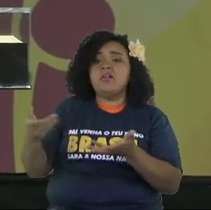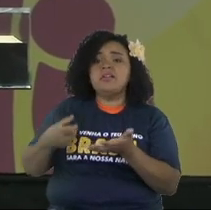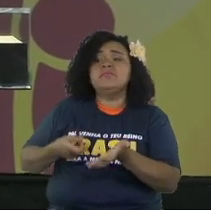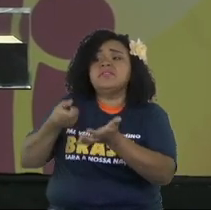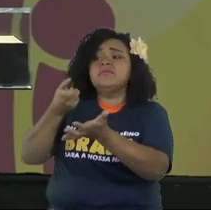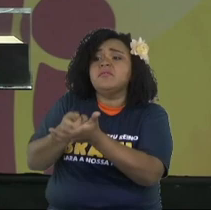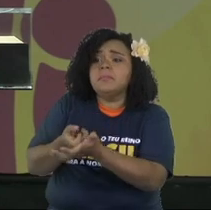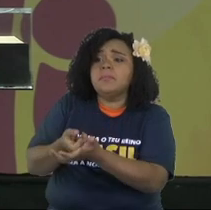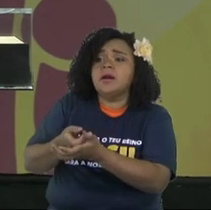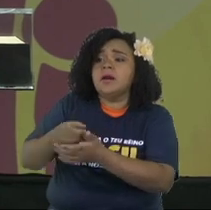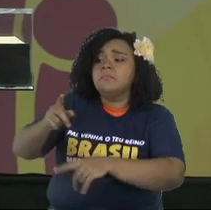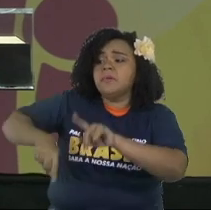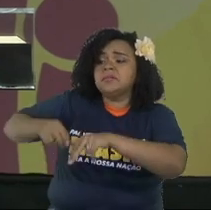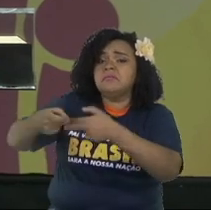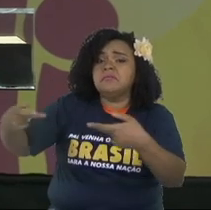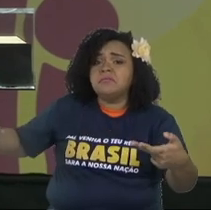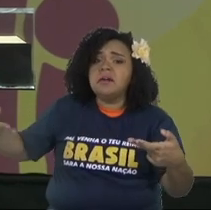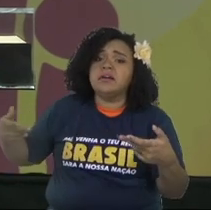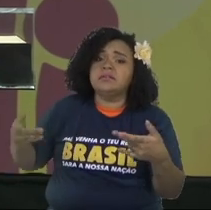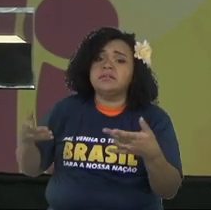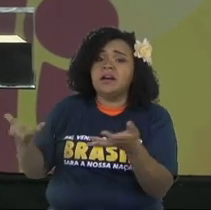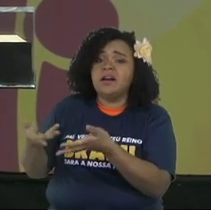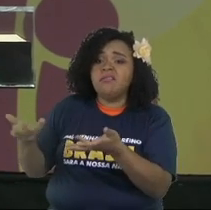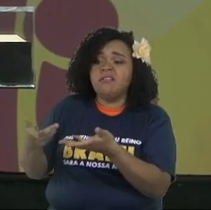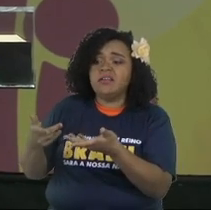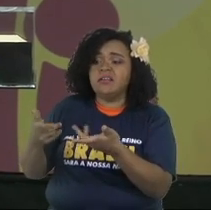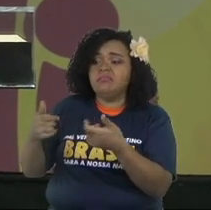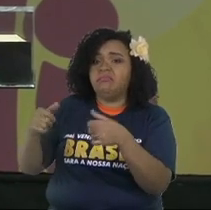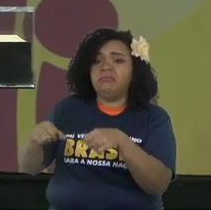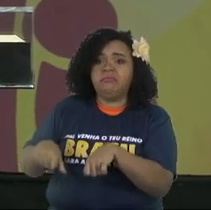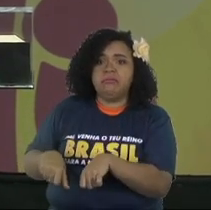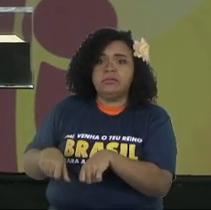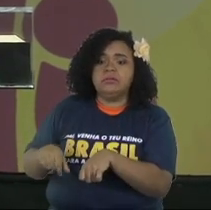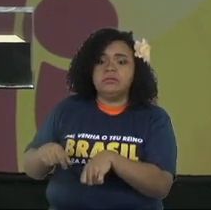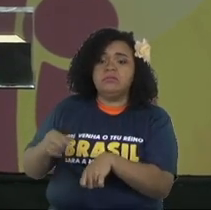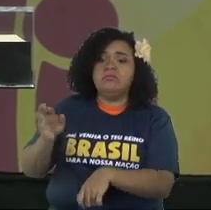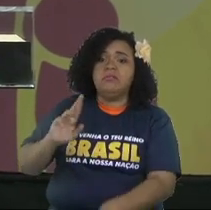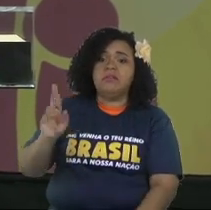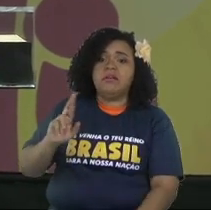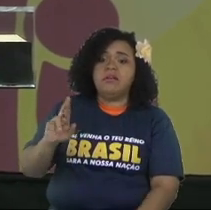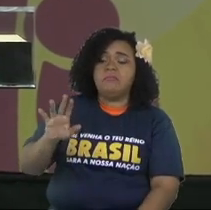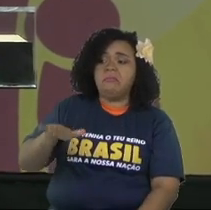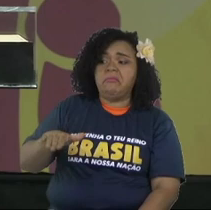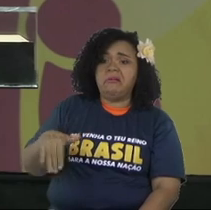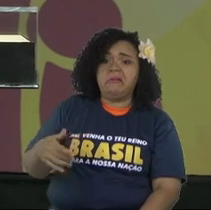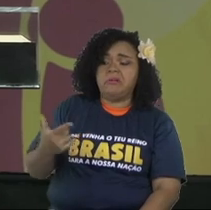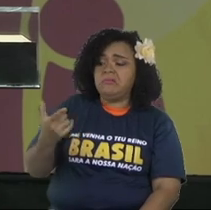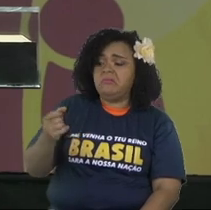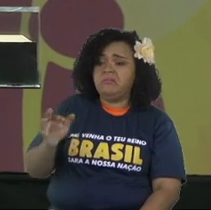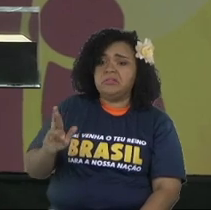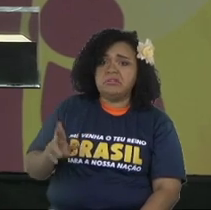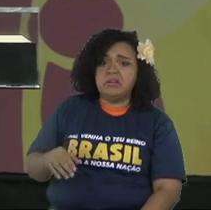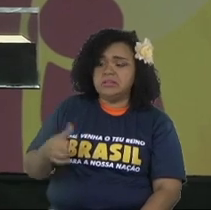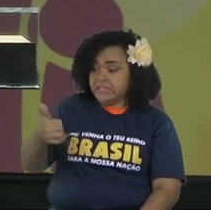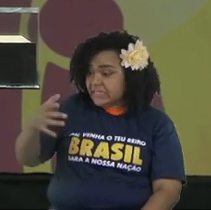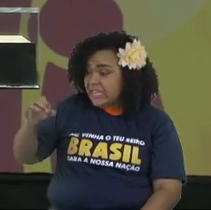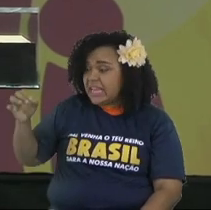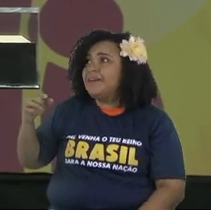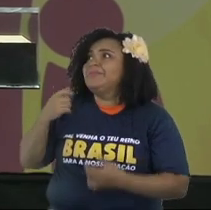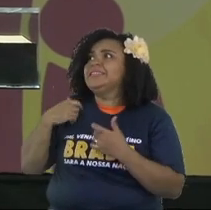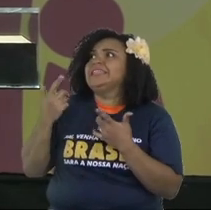even less than $20. Actually, in the very beginning, actually, this one was $100, but